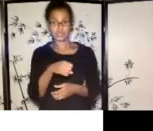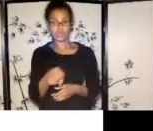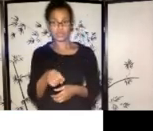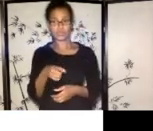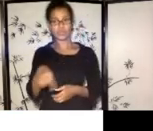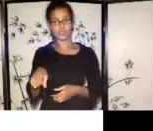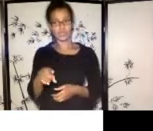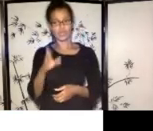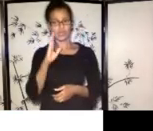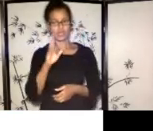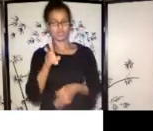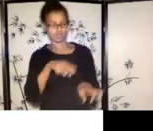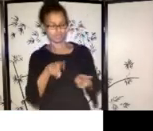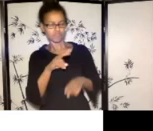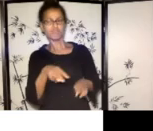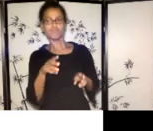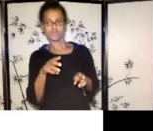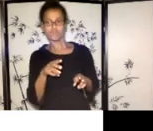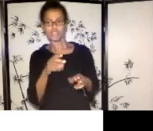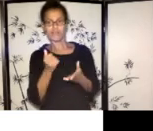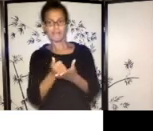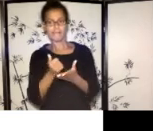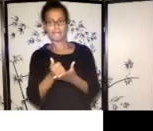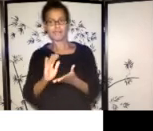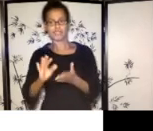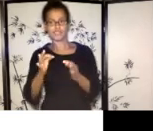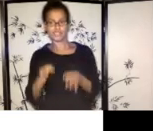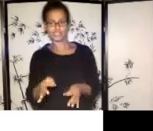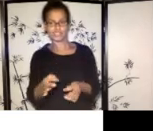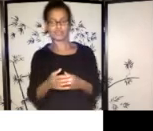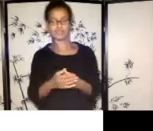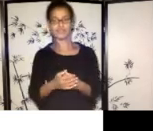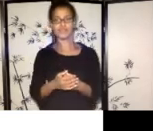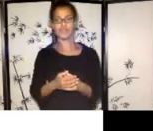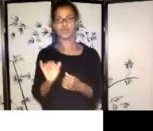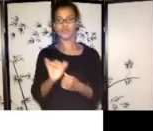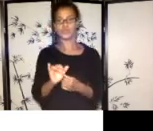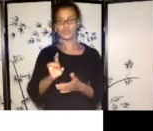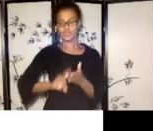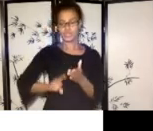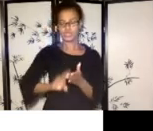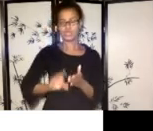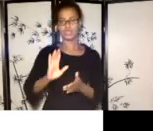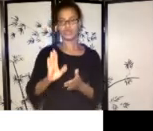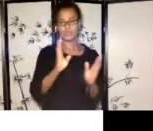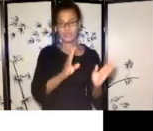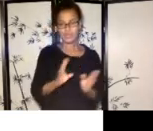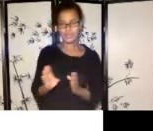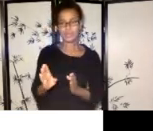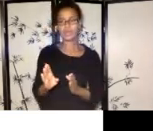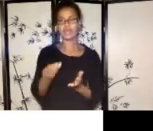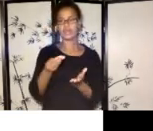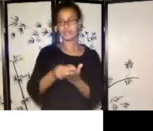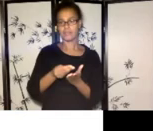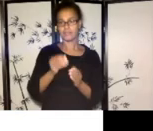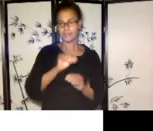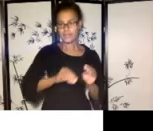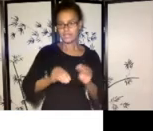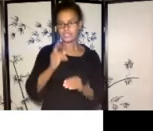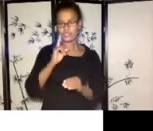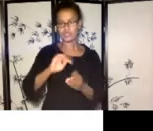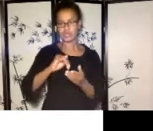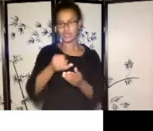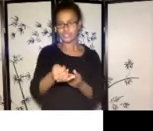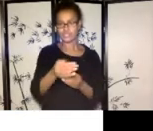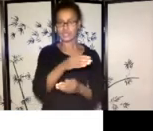the plan, the project budget and schedule of activities. If you'd like to know more about the